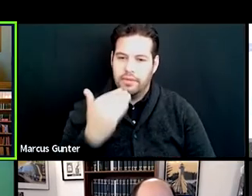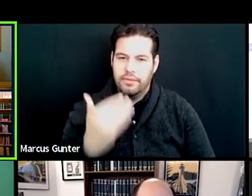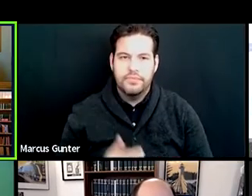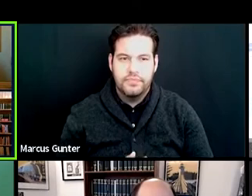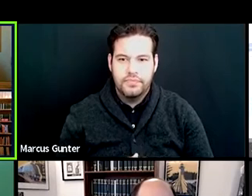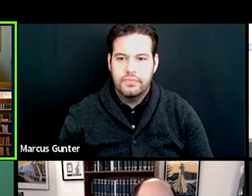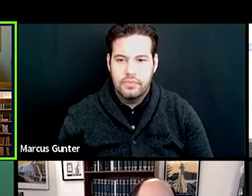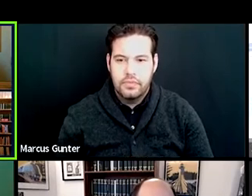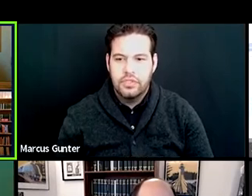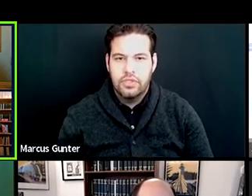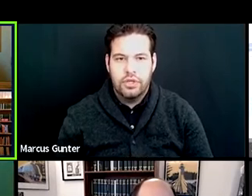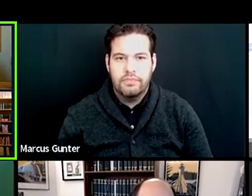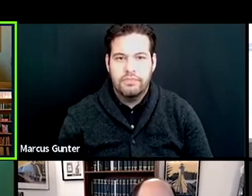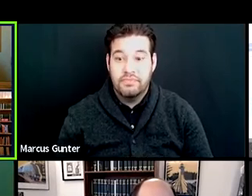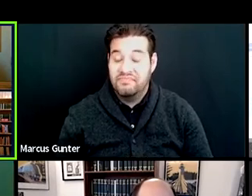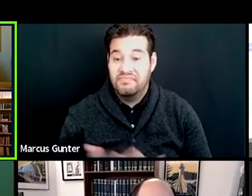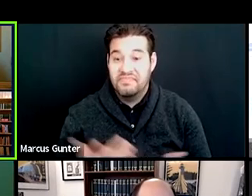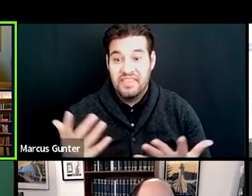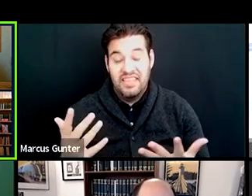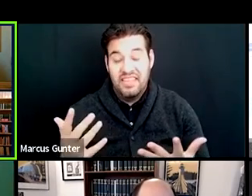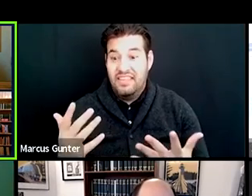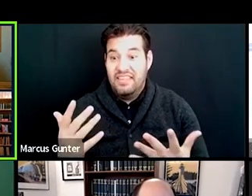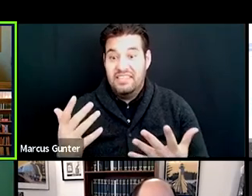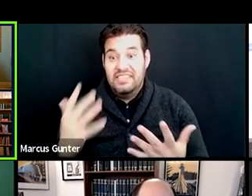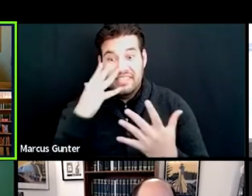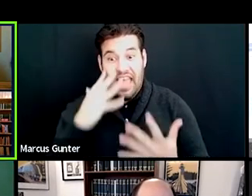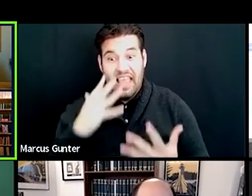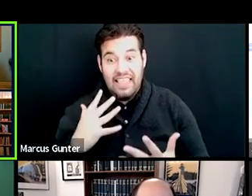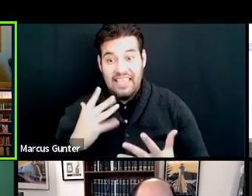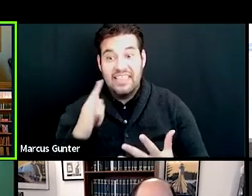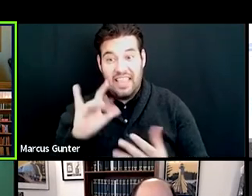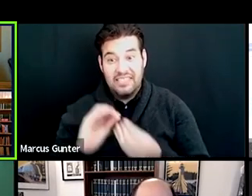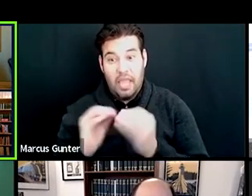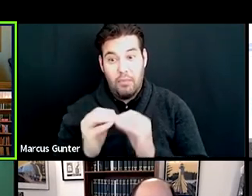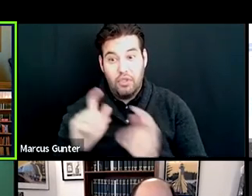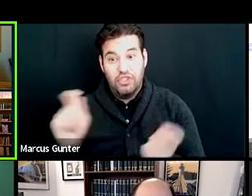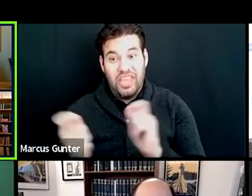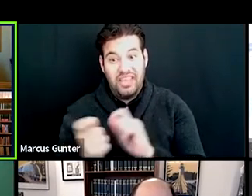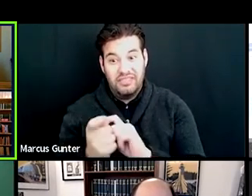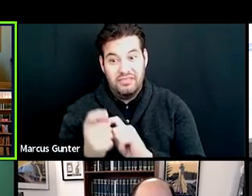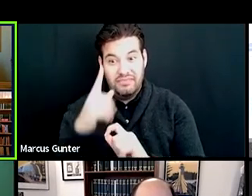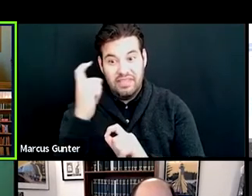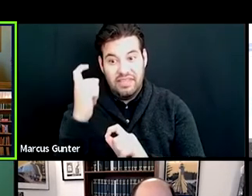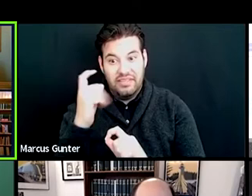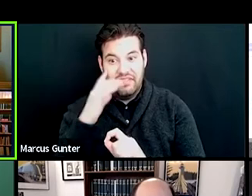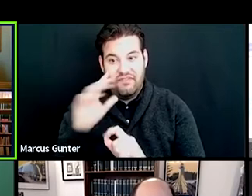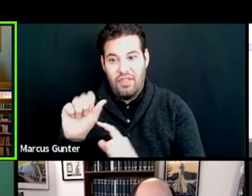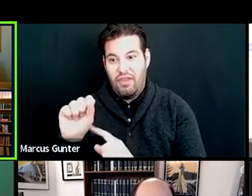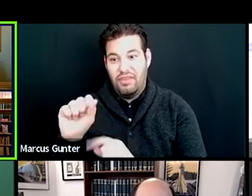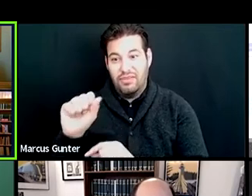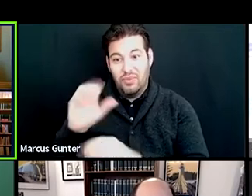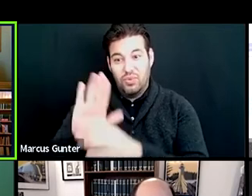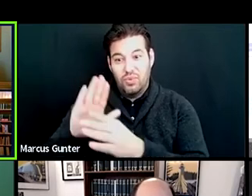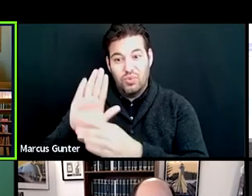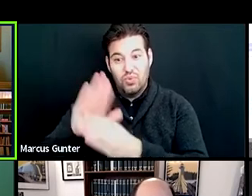Because sadly, those numbers have changed, sadly, with the, with the demise of the Austin school. Yeah.